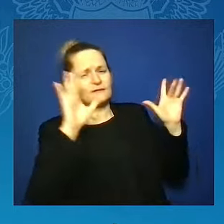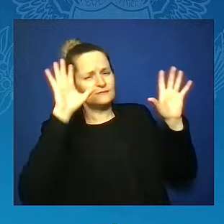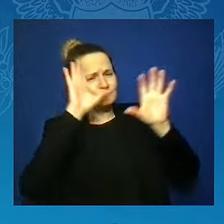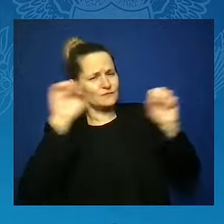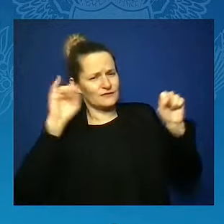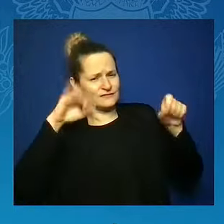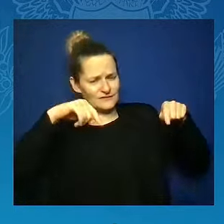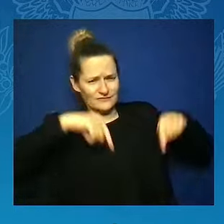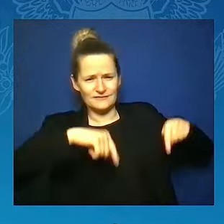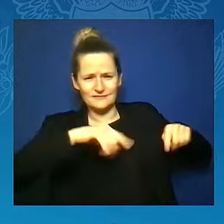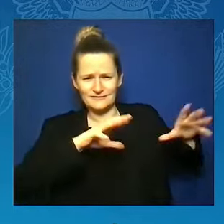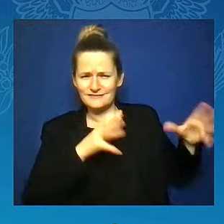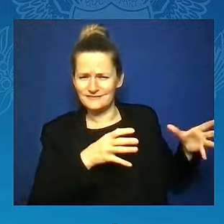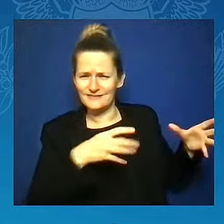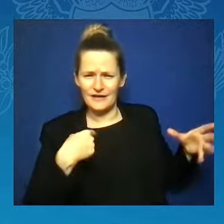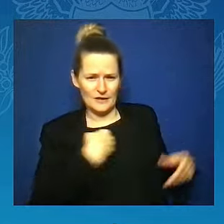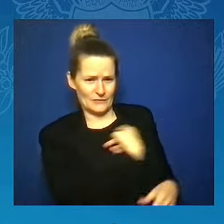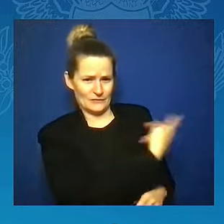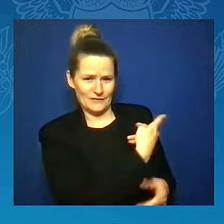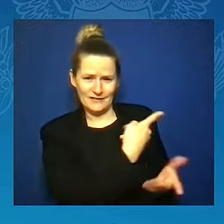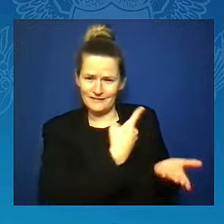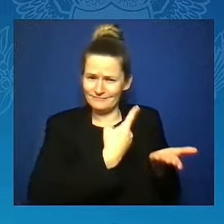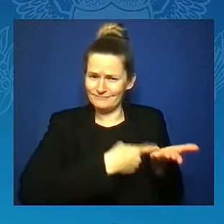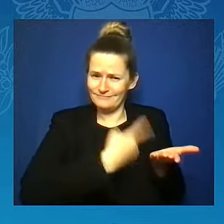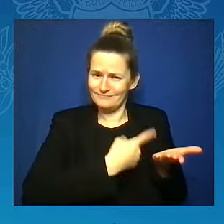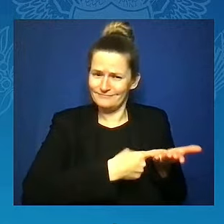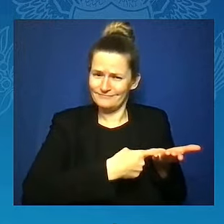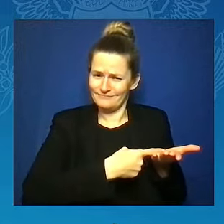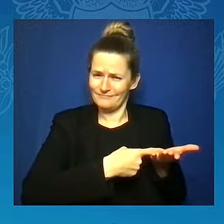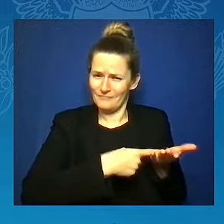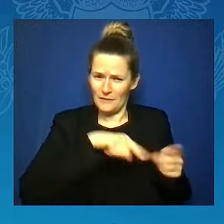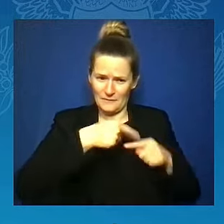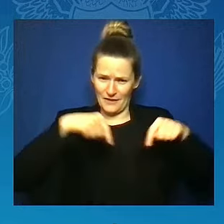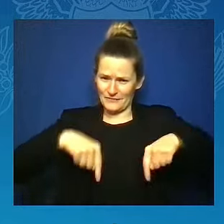ago, sitting together, having a meeting in the Oval Office.